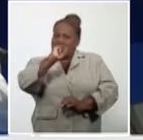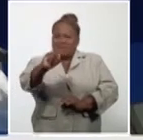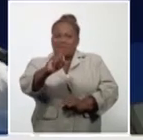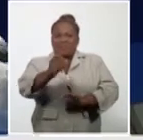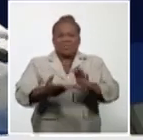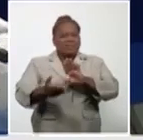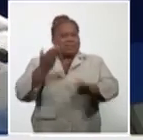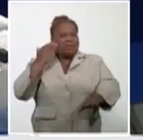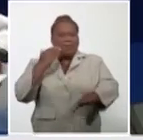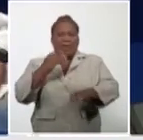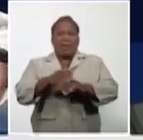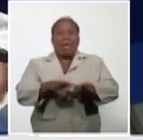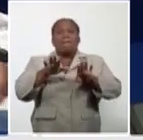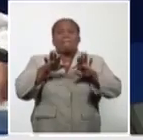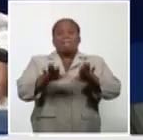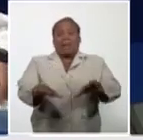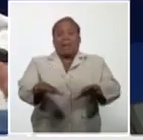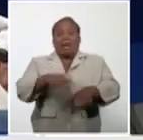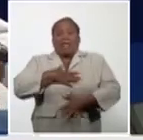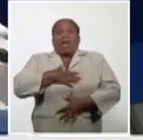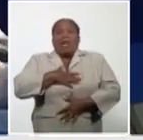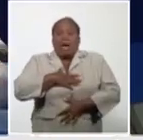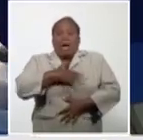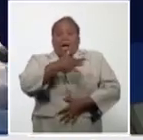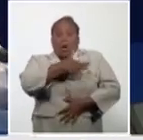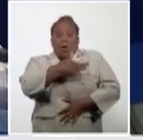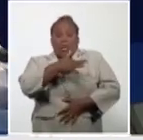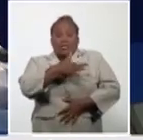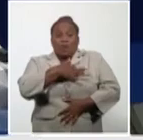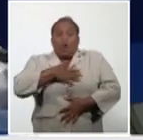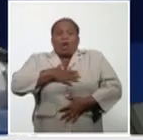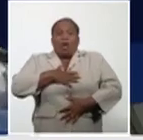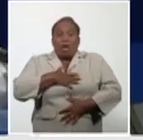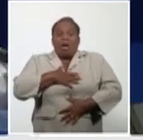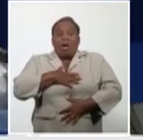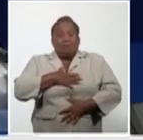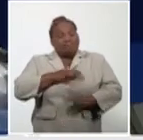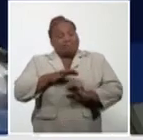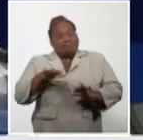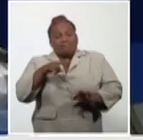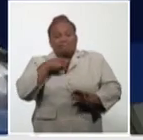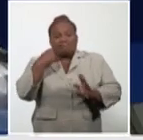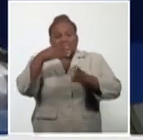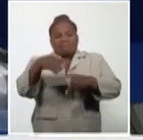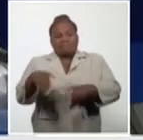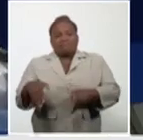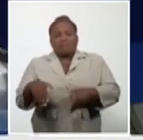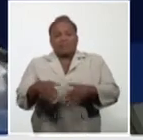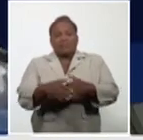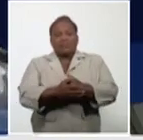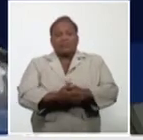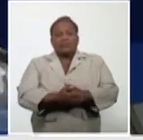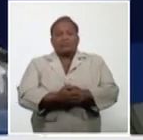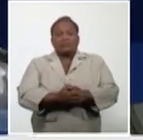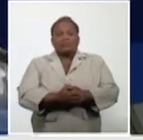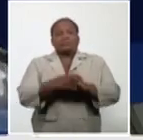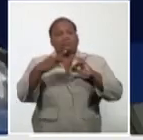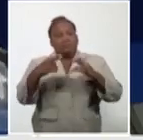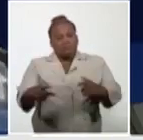arrest that ended her life. I reiterate our condolences.